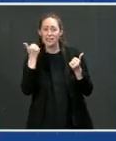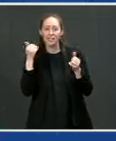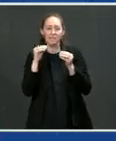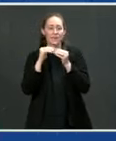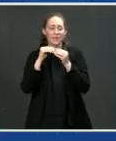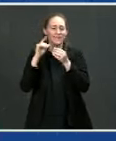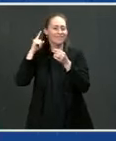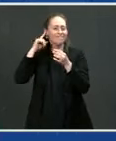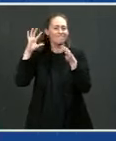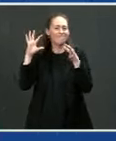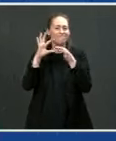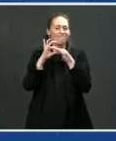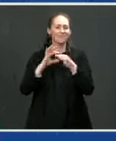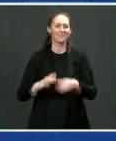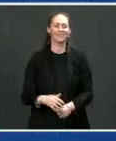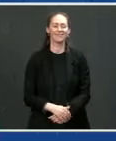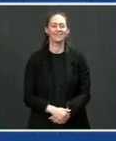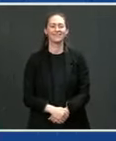I'm right.